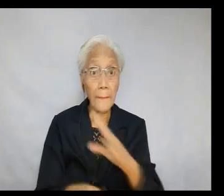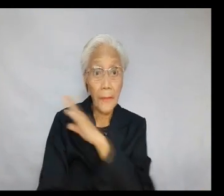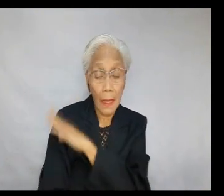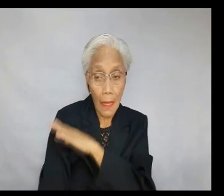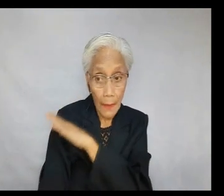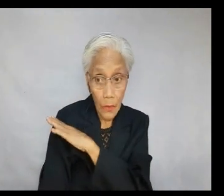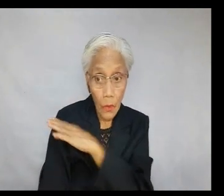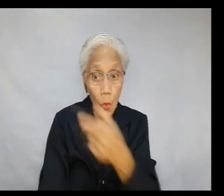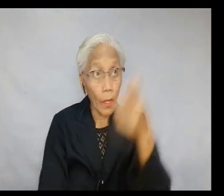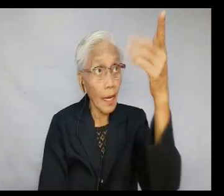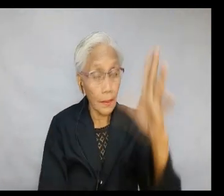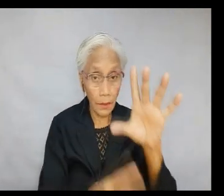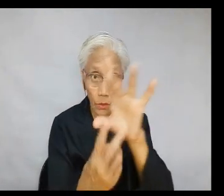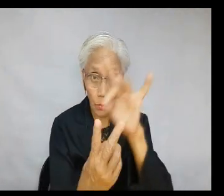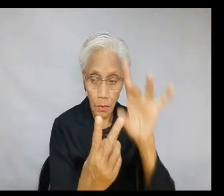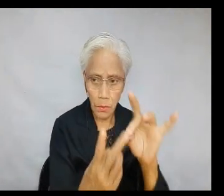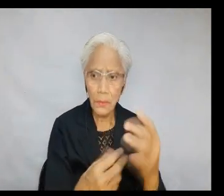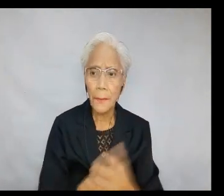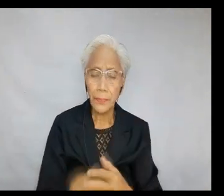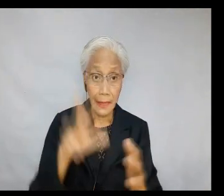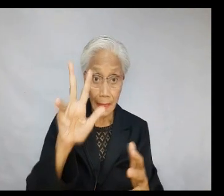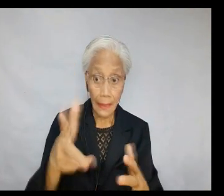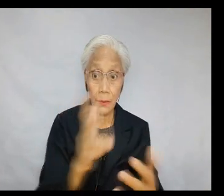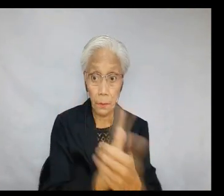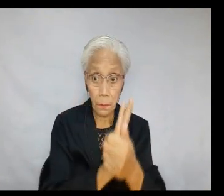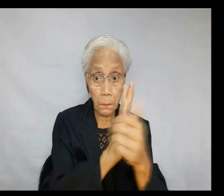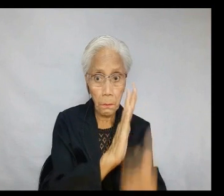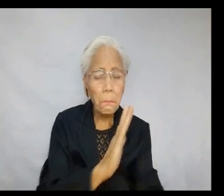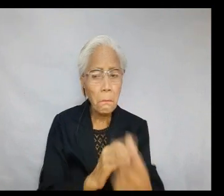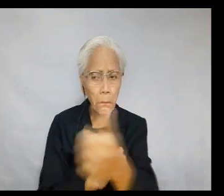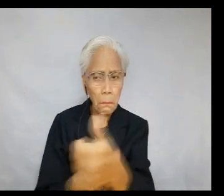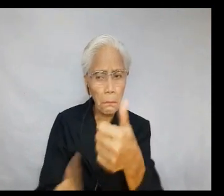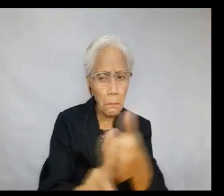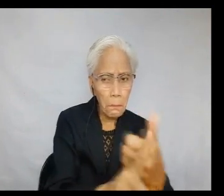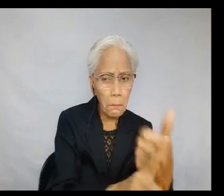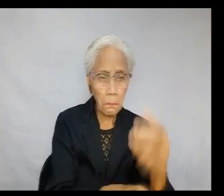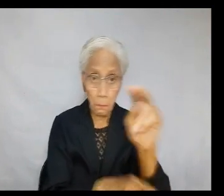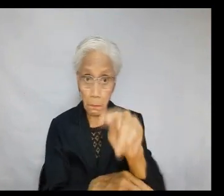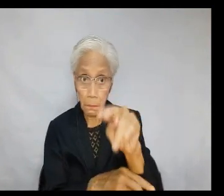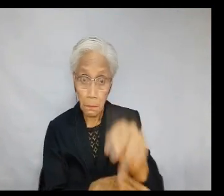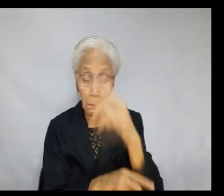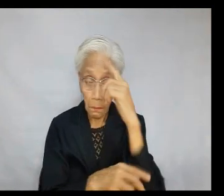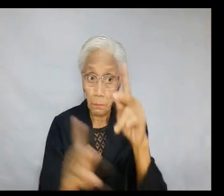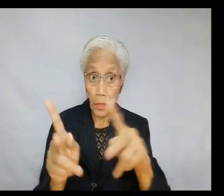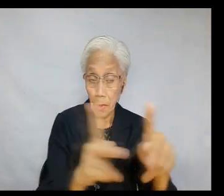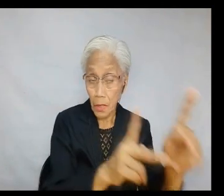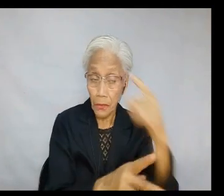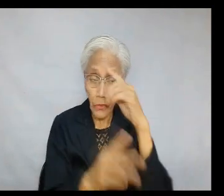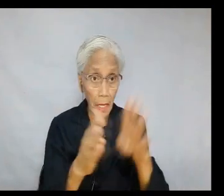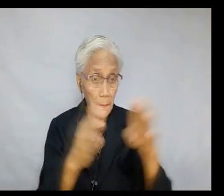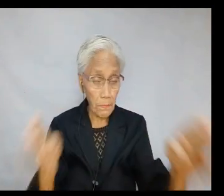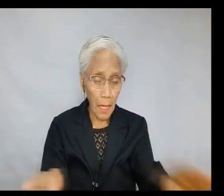or rank, as God's chosen one. And three, equipping oneself with the necessities and niceties, in preparation